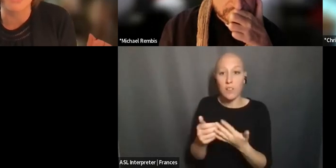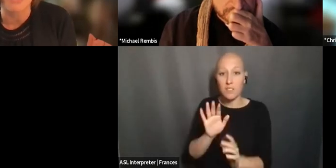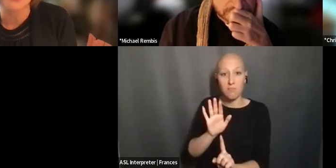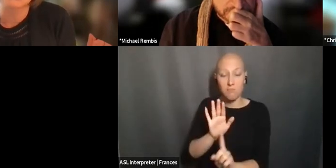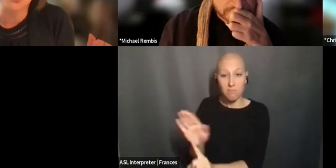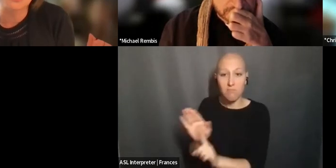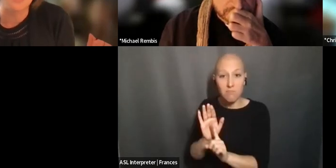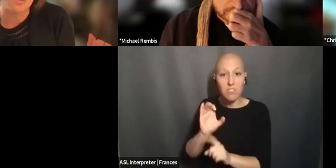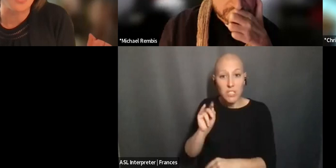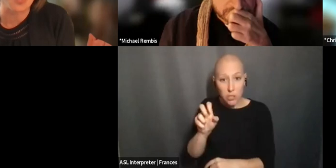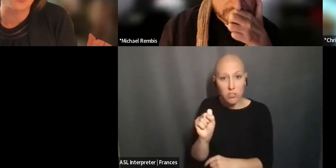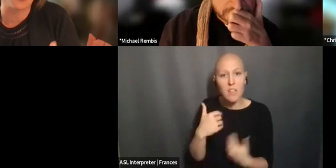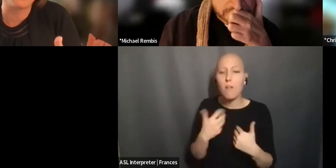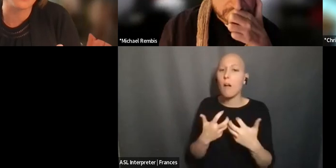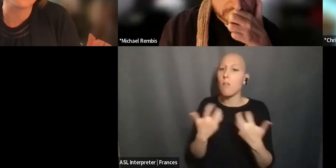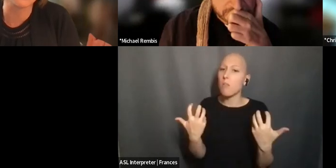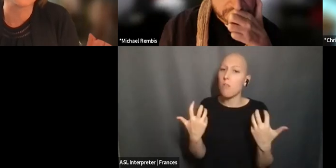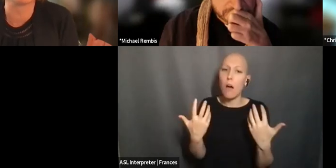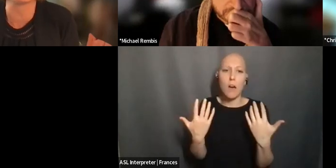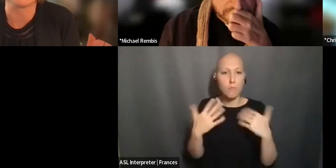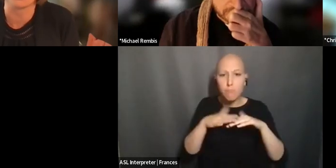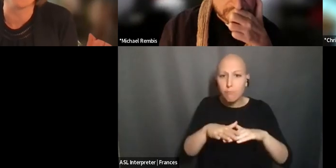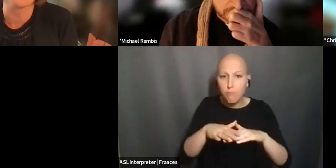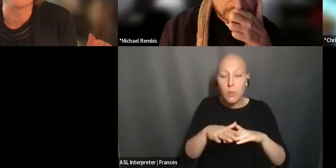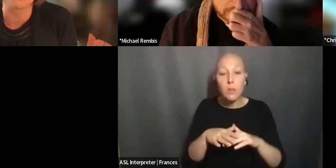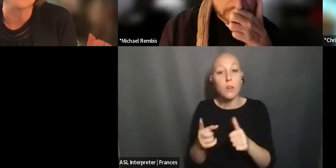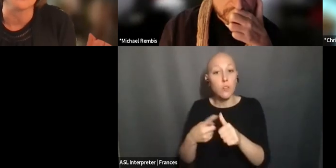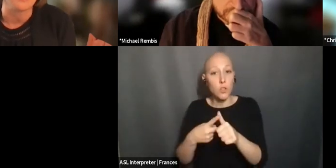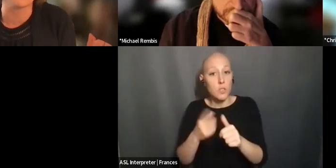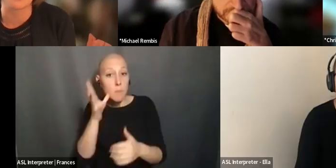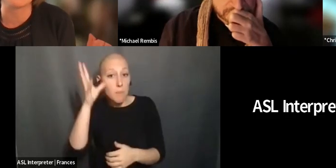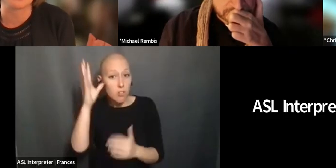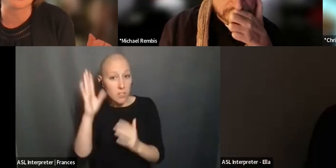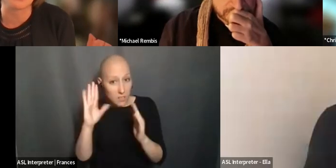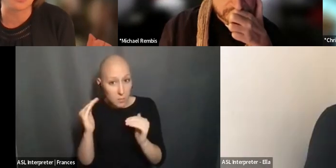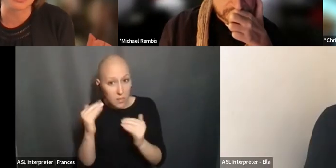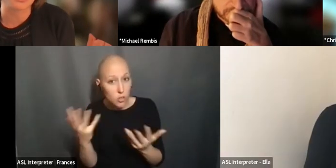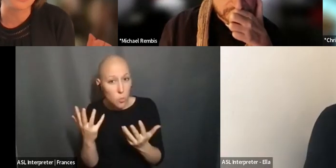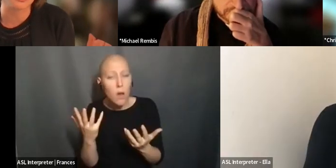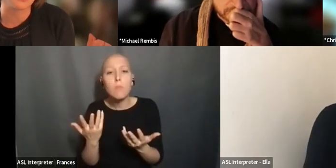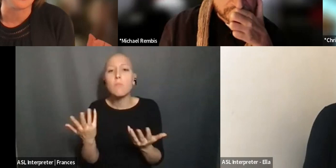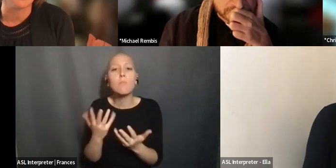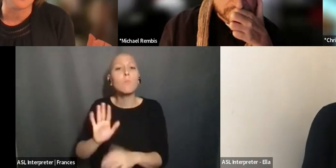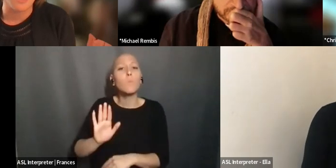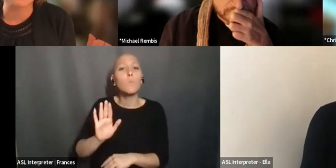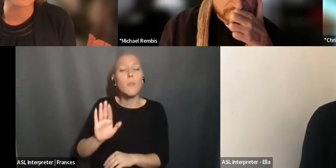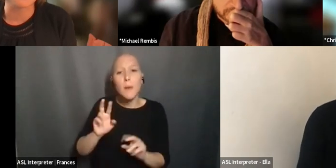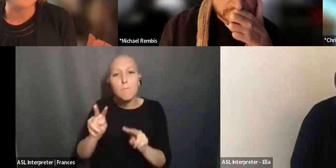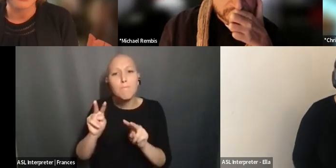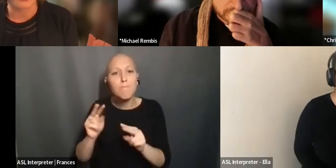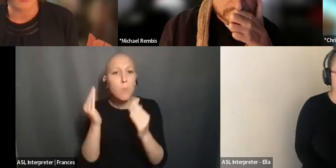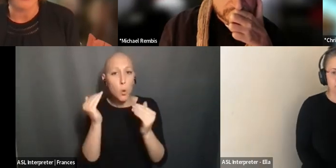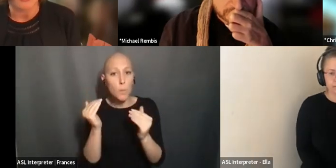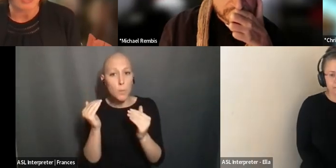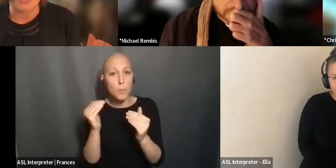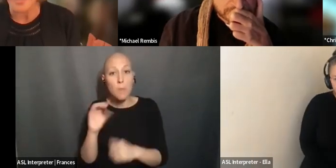IN COMMON, SO STARTING THERE WITH WHAT PARENTS ARE EXPECTING AND HOPING FOR, AND THE WAYS IN WHICH A CONDITION ACTUALLY,